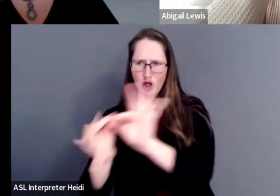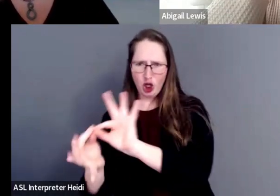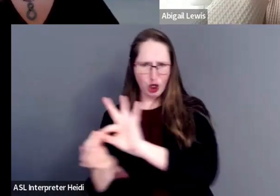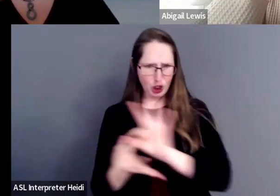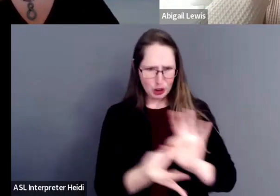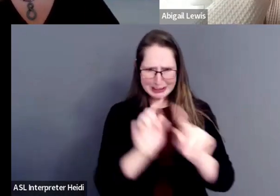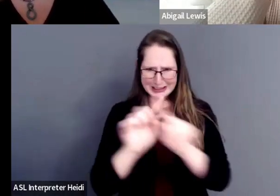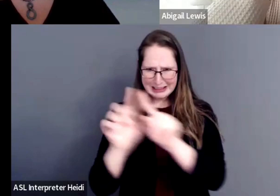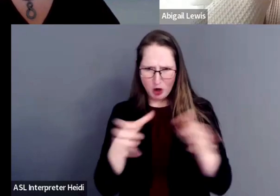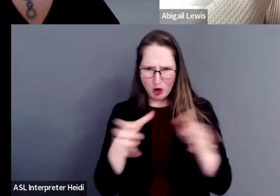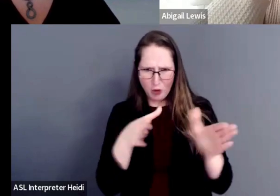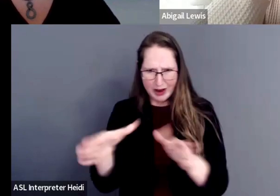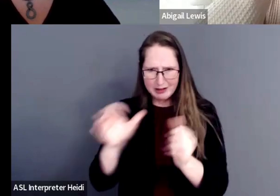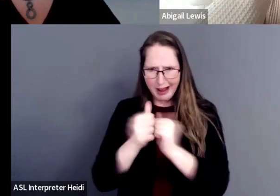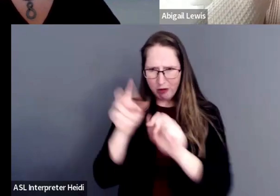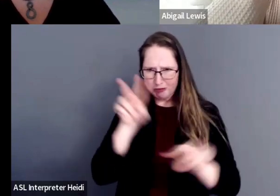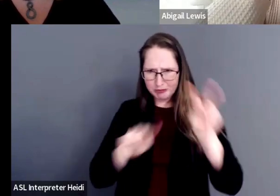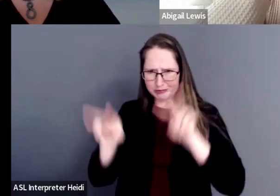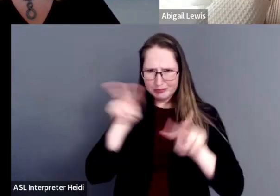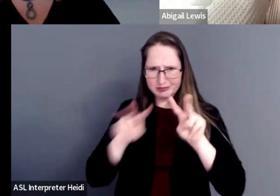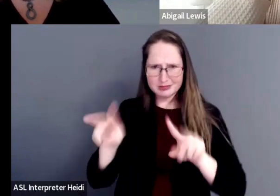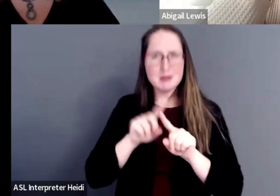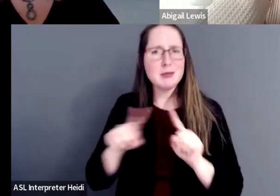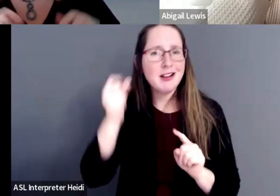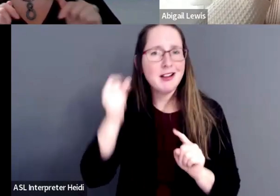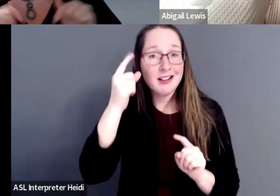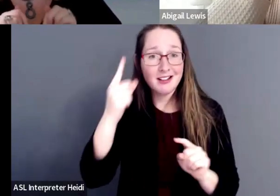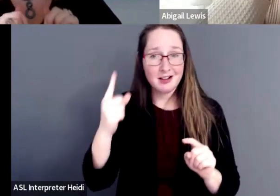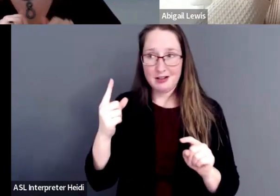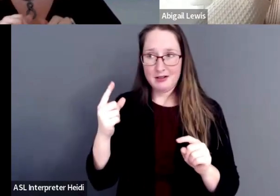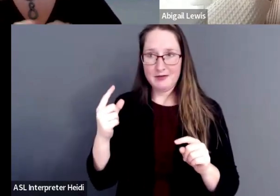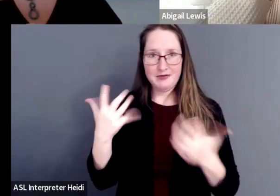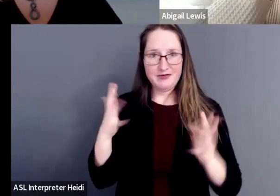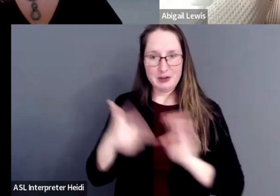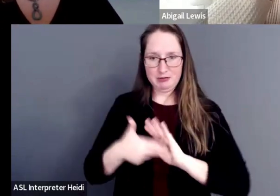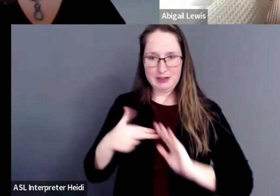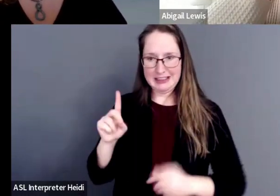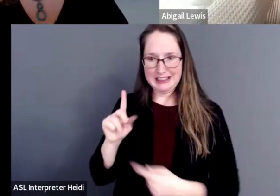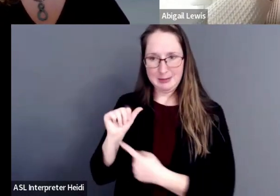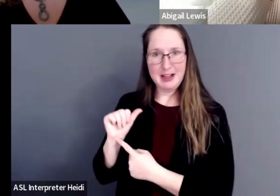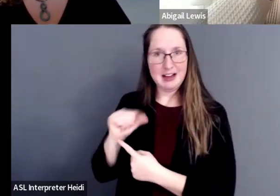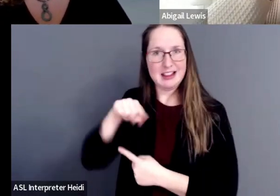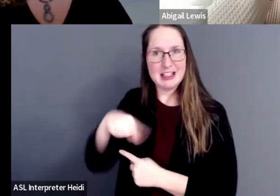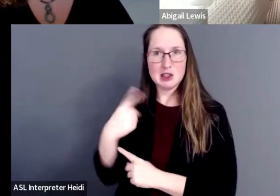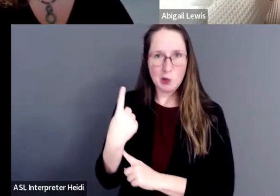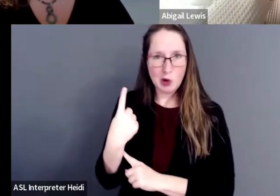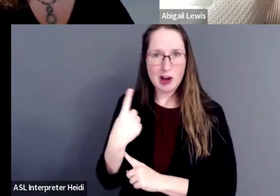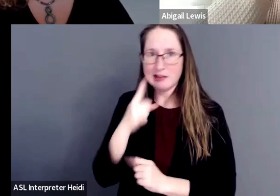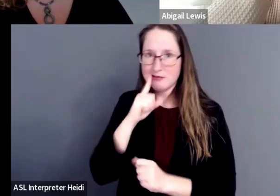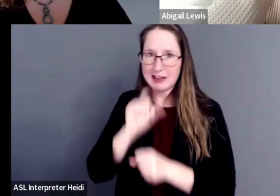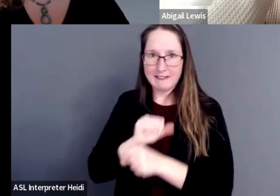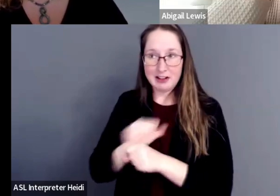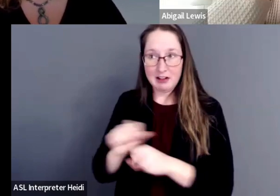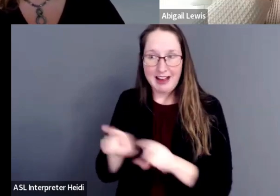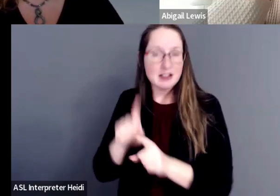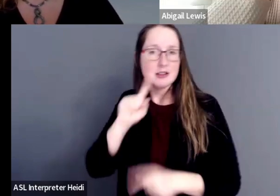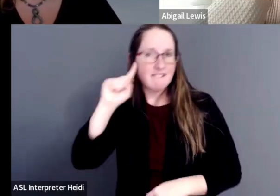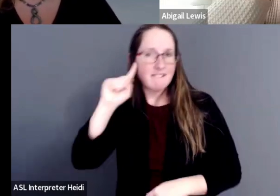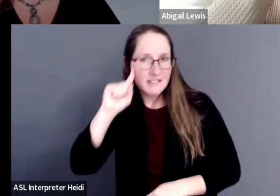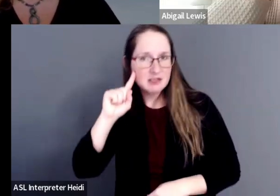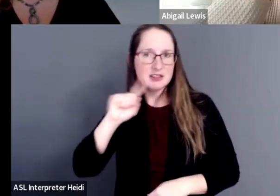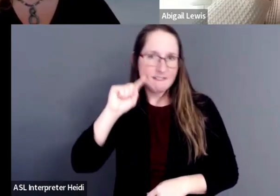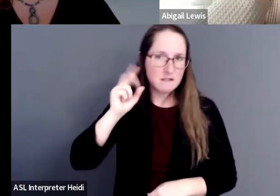But I think having a disability, this particular one, has deafness, hard of hearing.